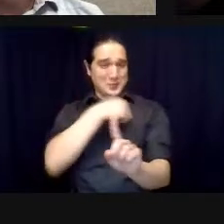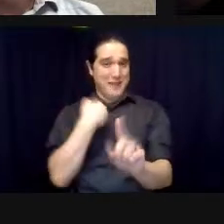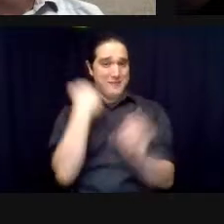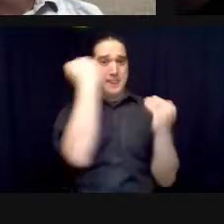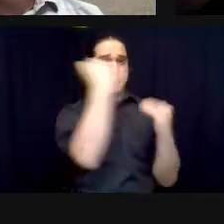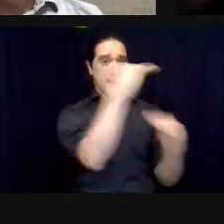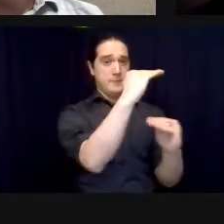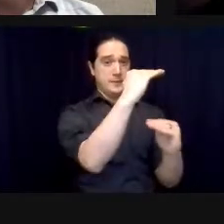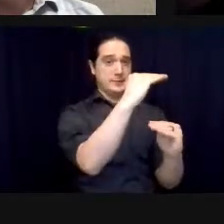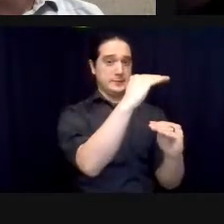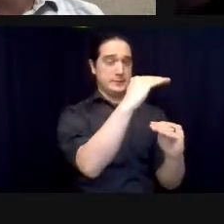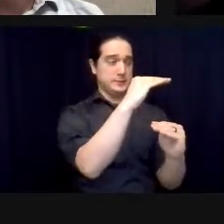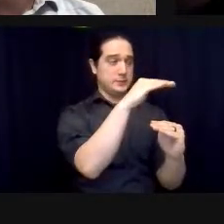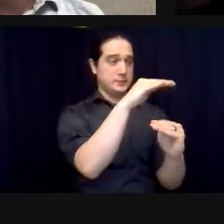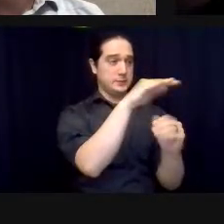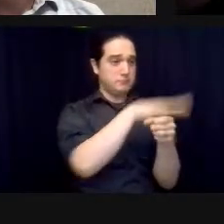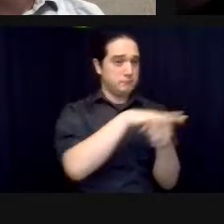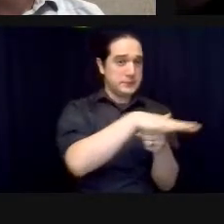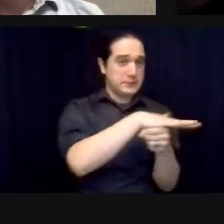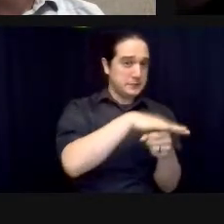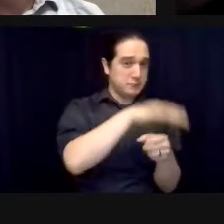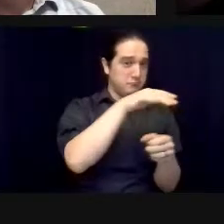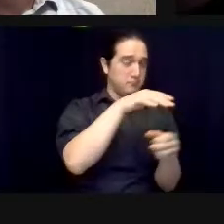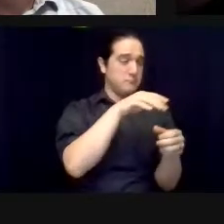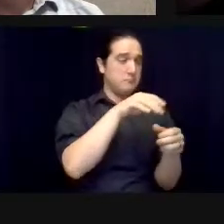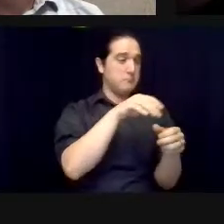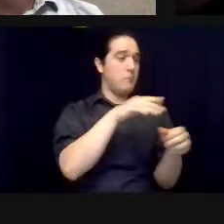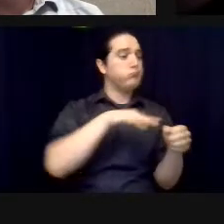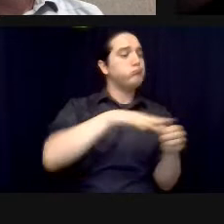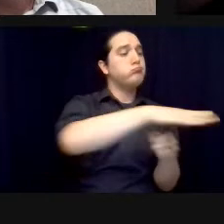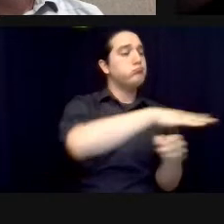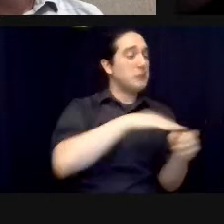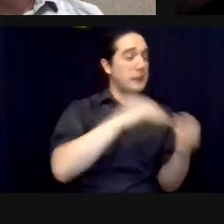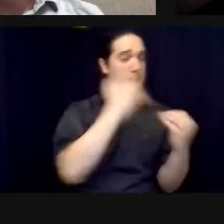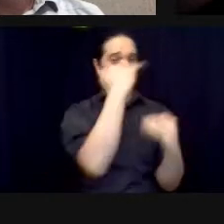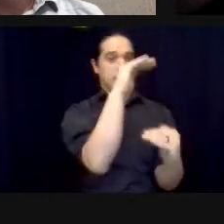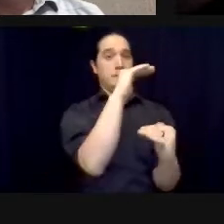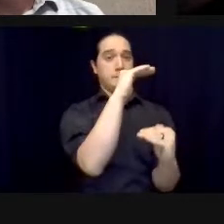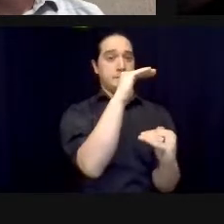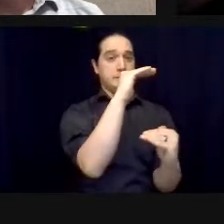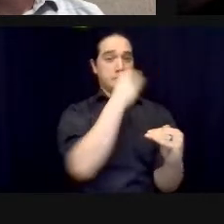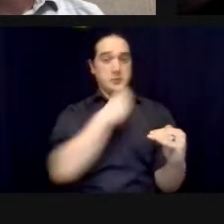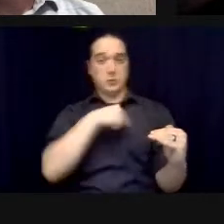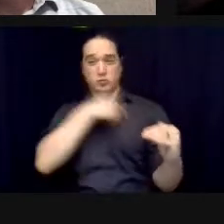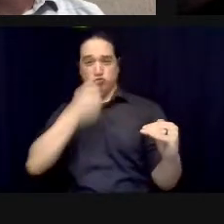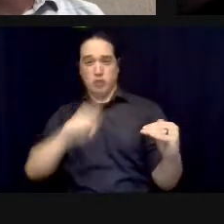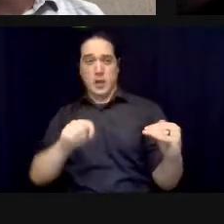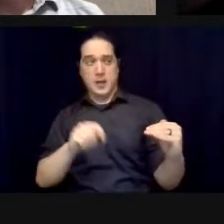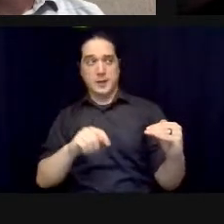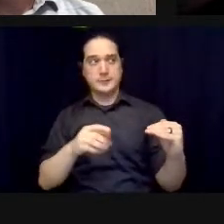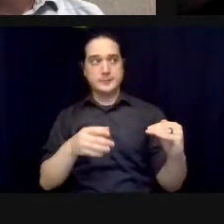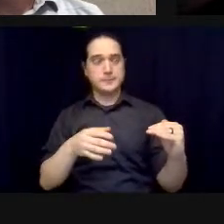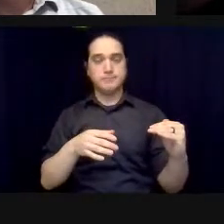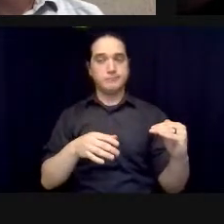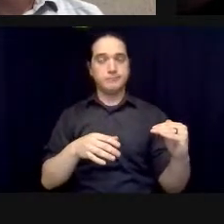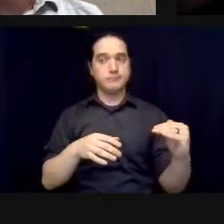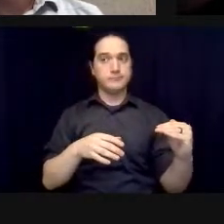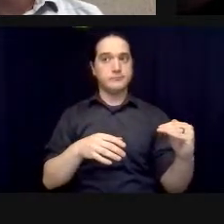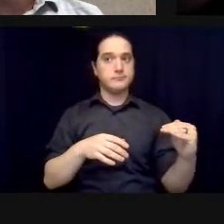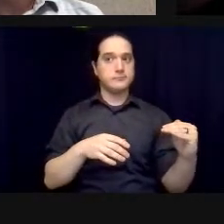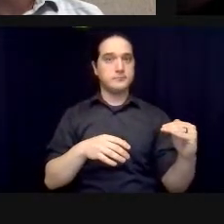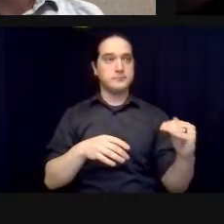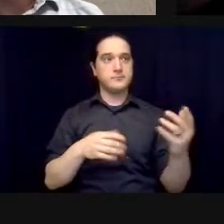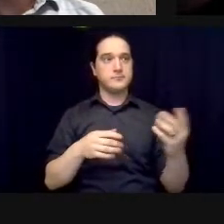surprised that it was three acres to me what was just astonishing was what brilliant engineers